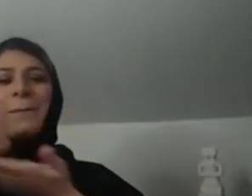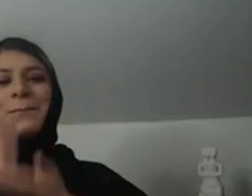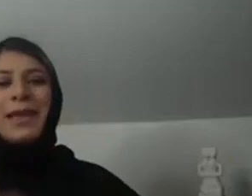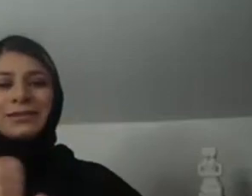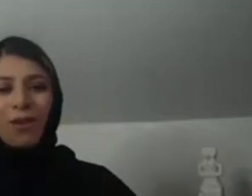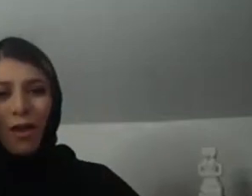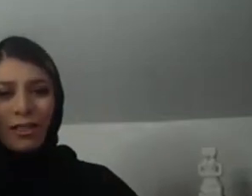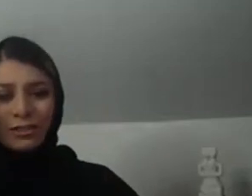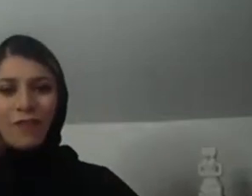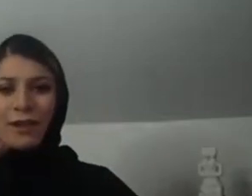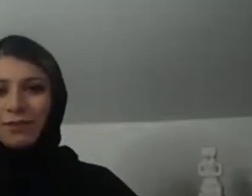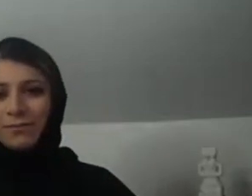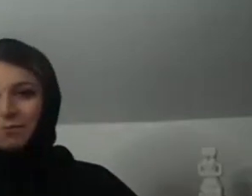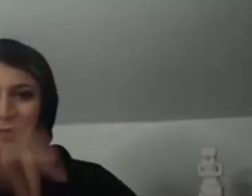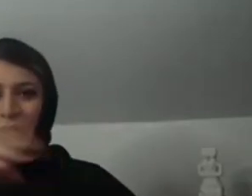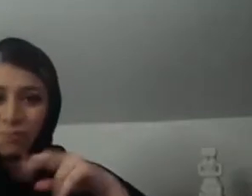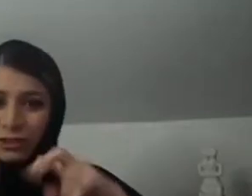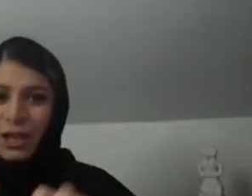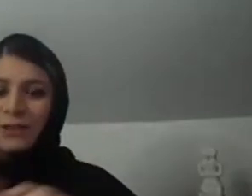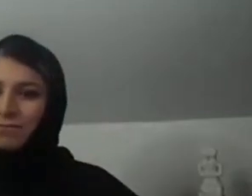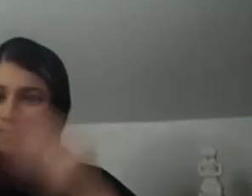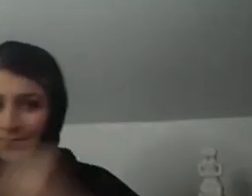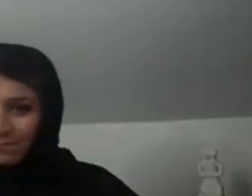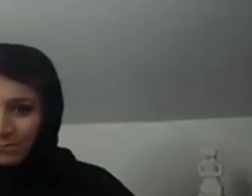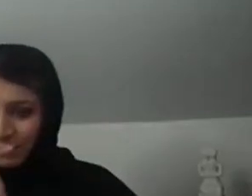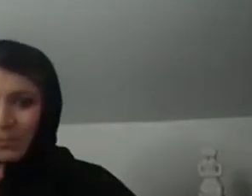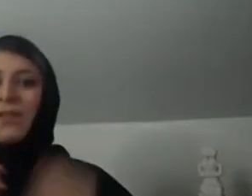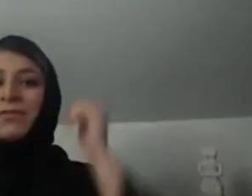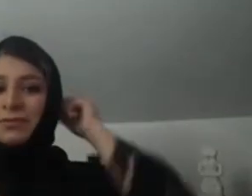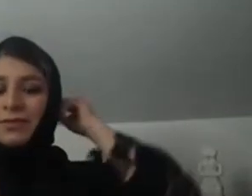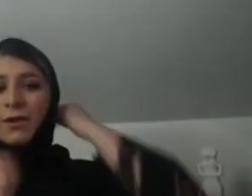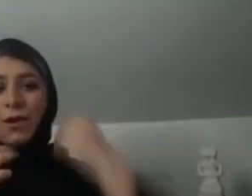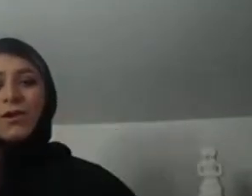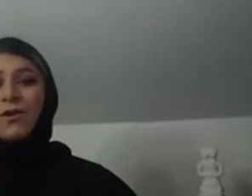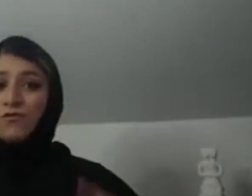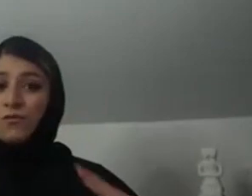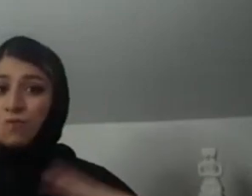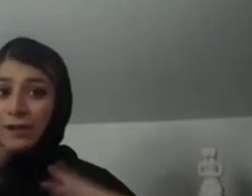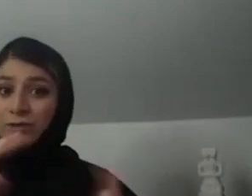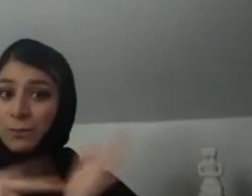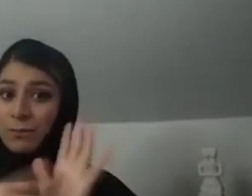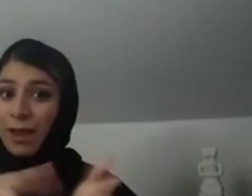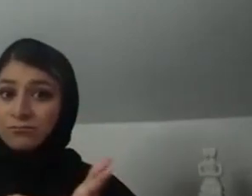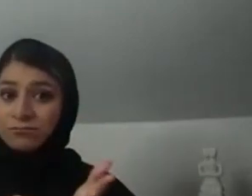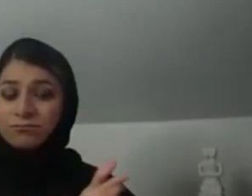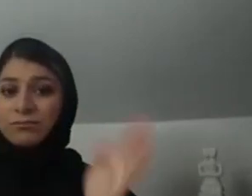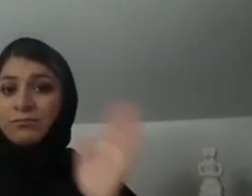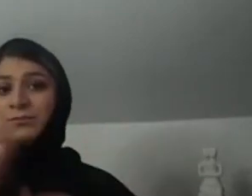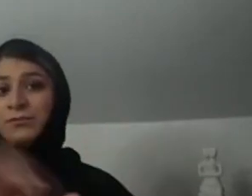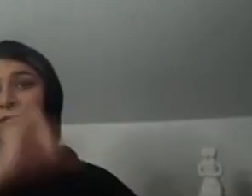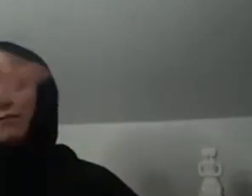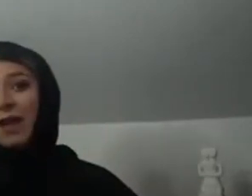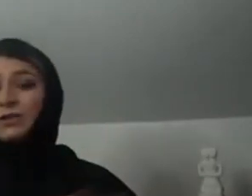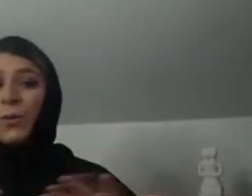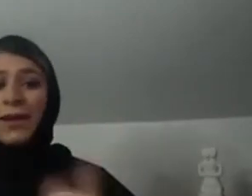very conscious of that. And obviously, it's, you know, you base it on the knowledge you have, you do your research,